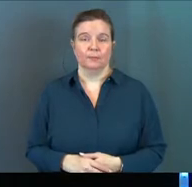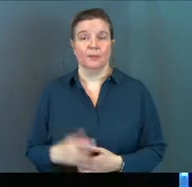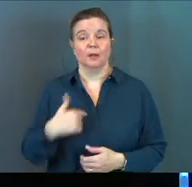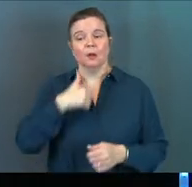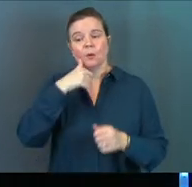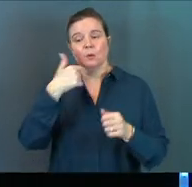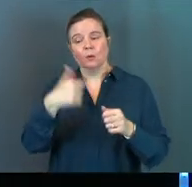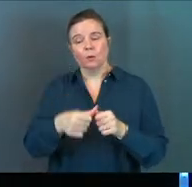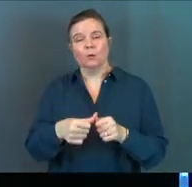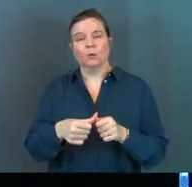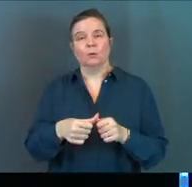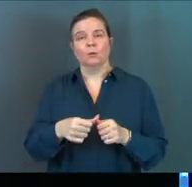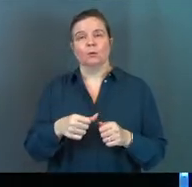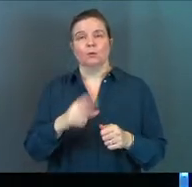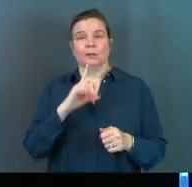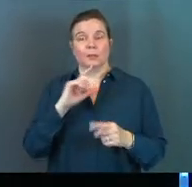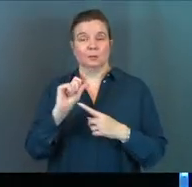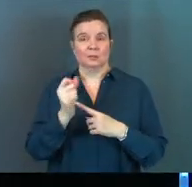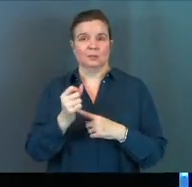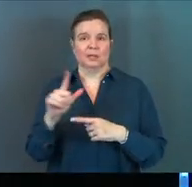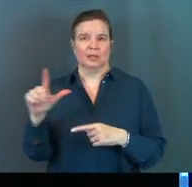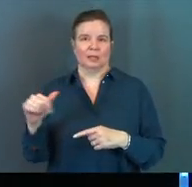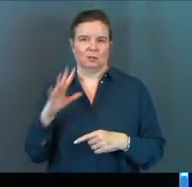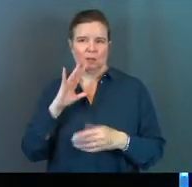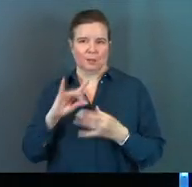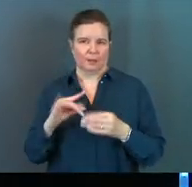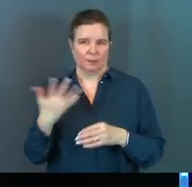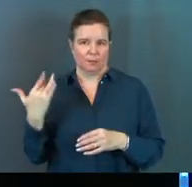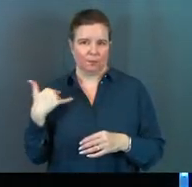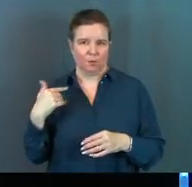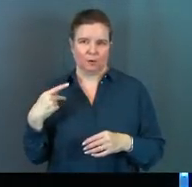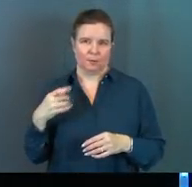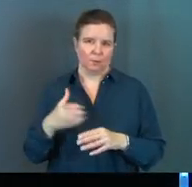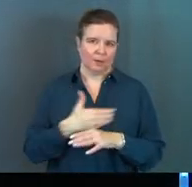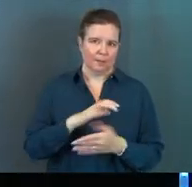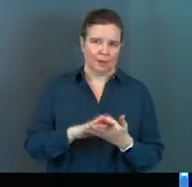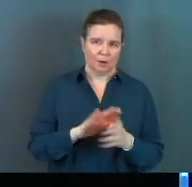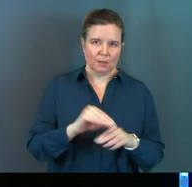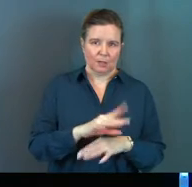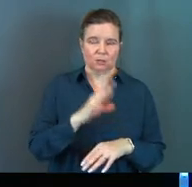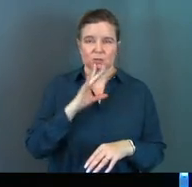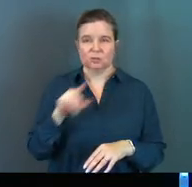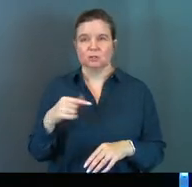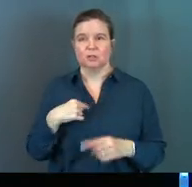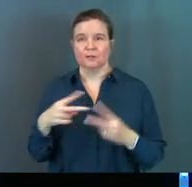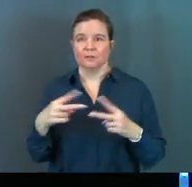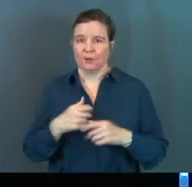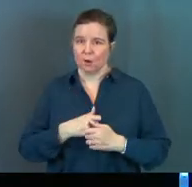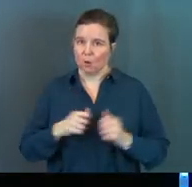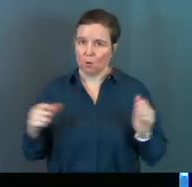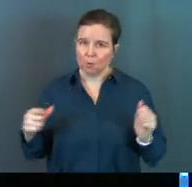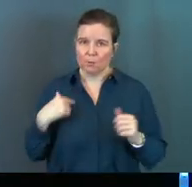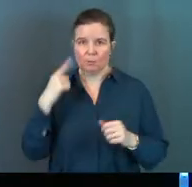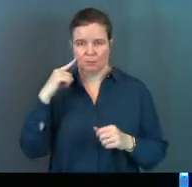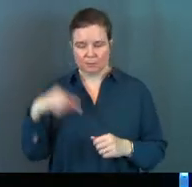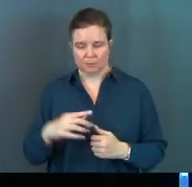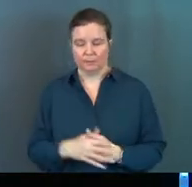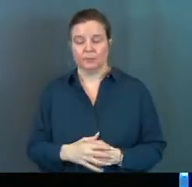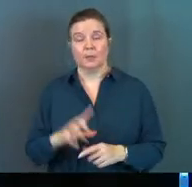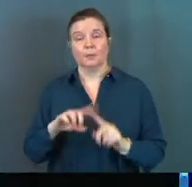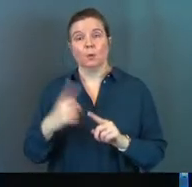And I remember there were situations. Linda's talked about this before, premarital counseling. We talk about this. She's very, very open about this.